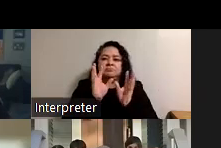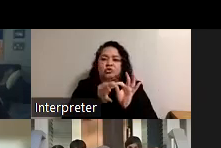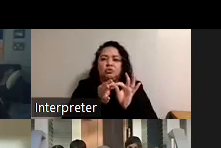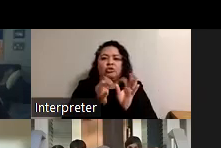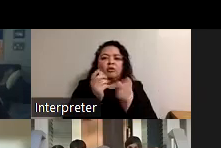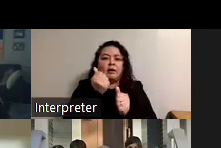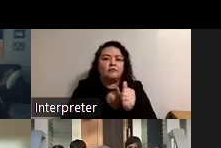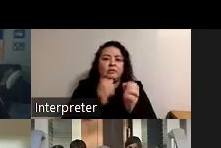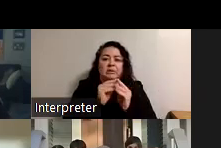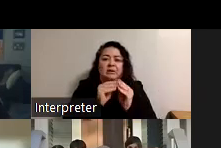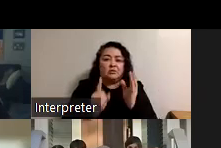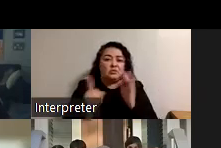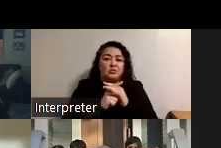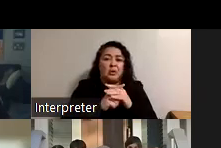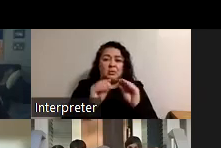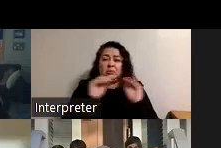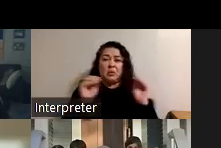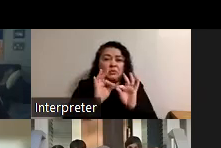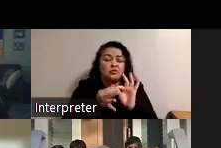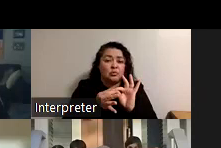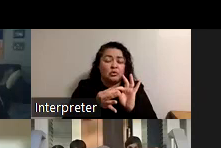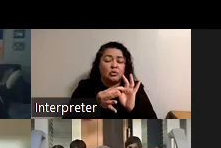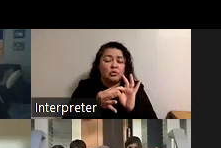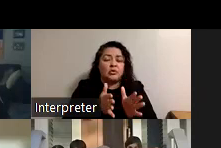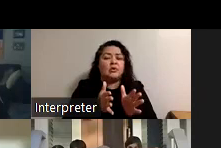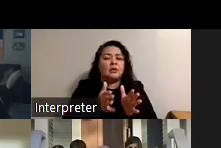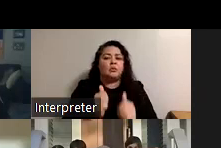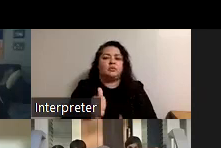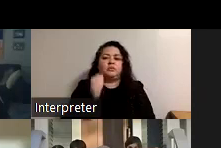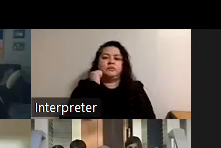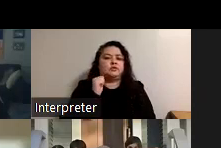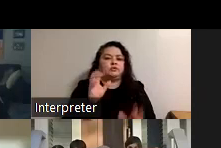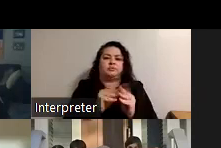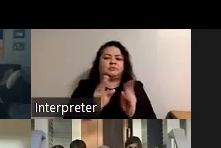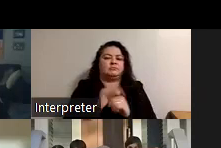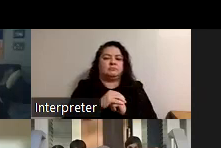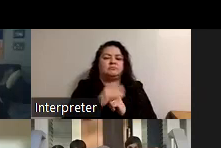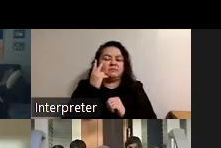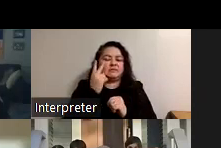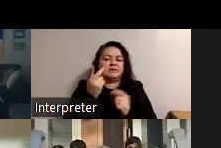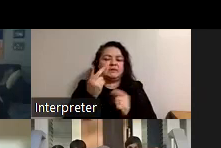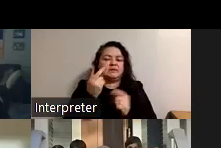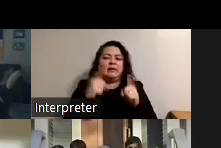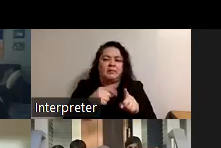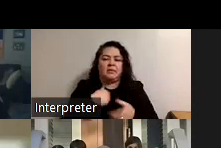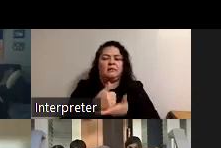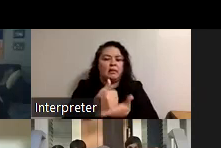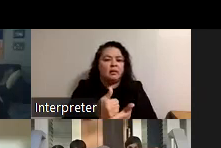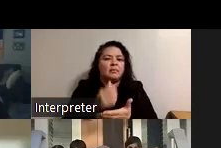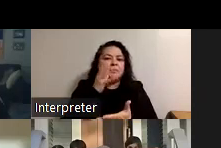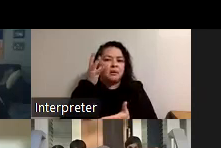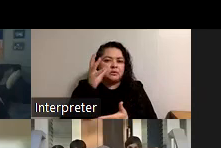up to a meeting and there's no interpreter there i would refuse to do the meeting i i've seen it happen i've helped parents do that